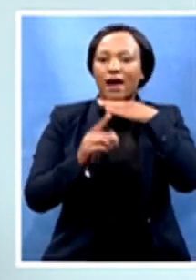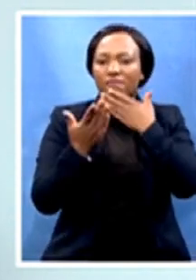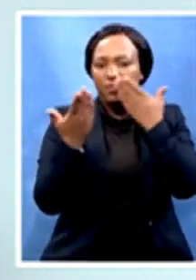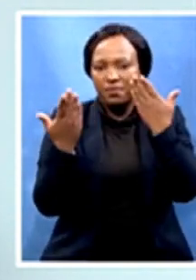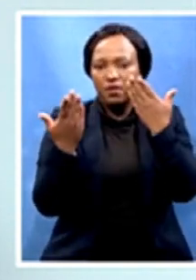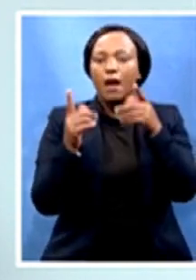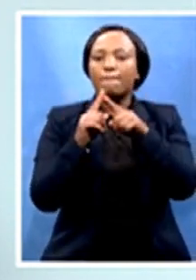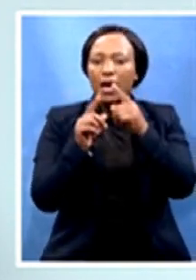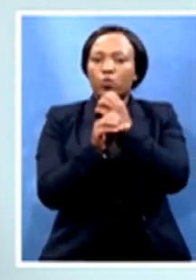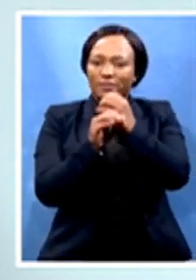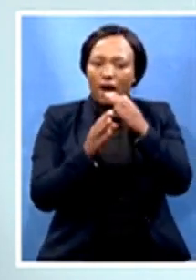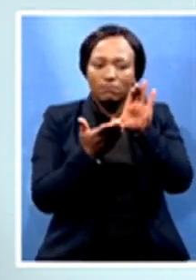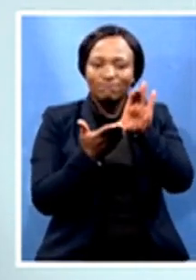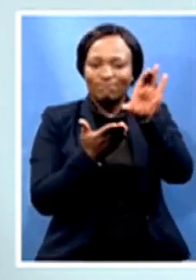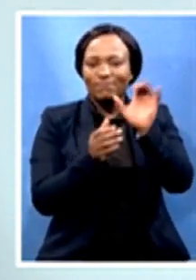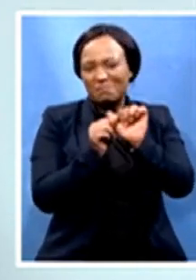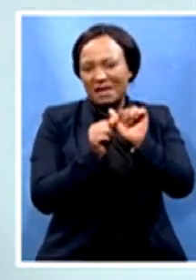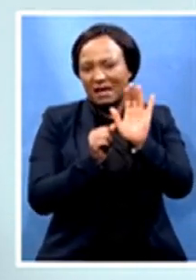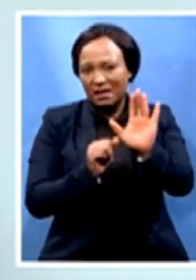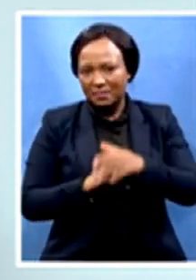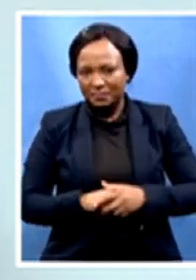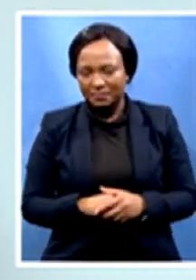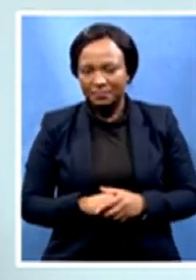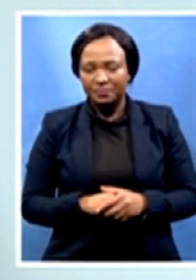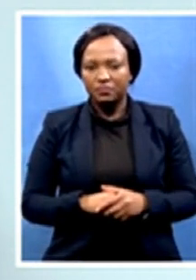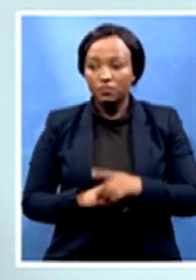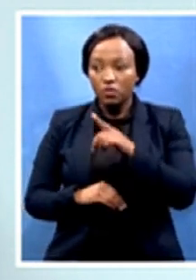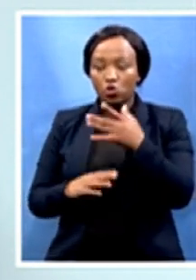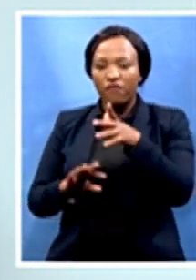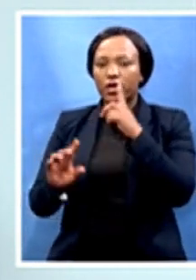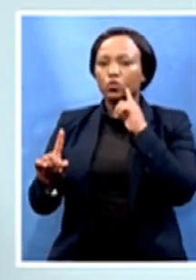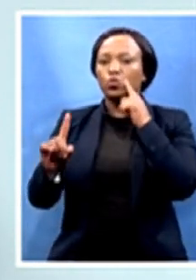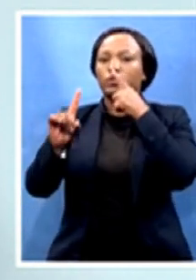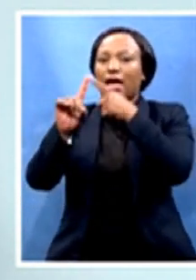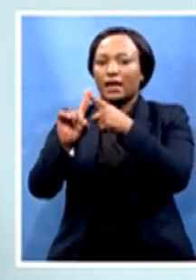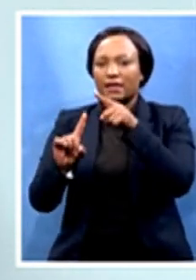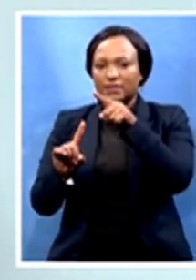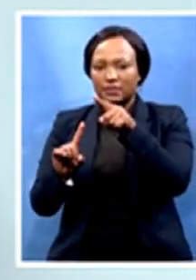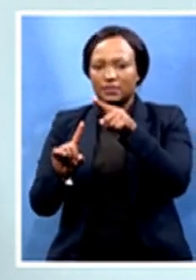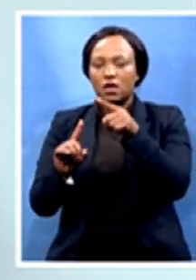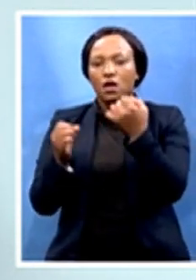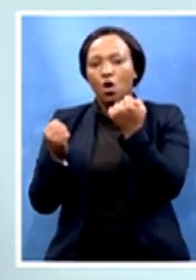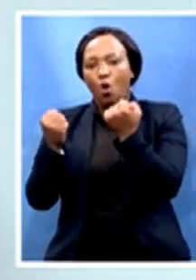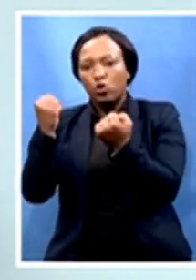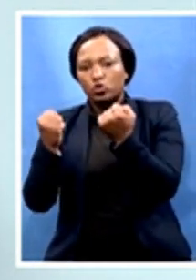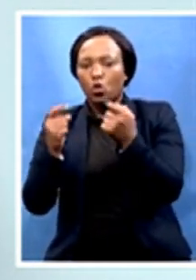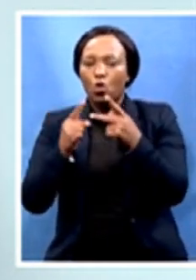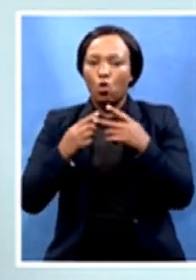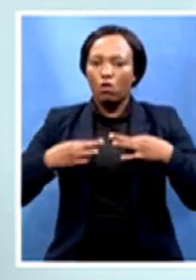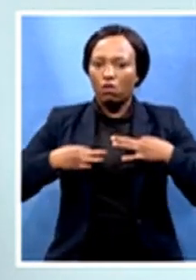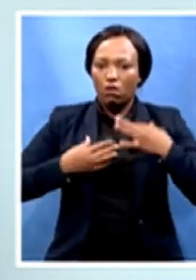targeted the auto sector, the textile and clothing. Why those areas?